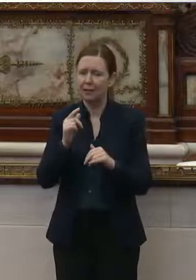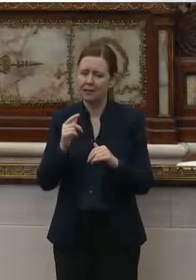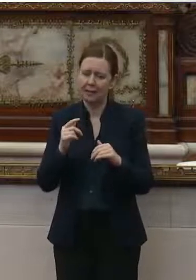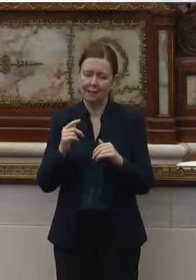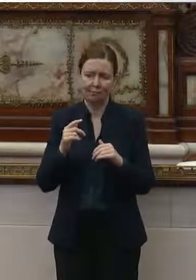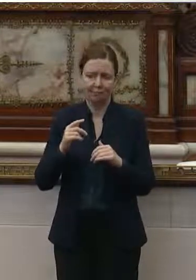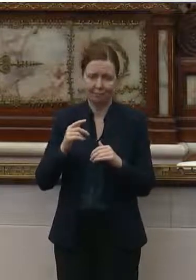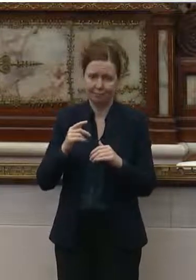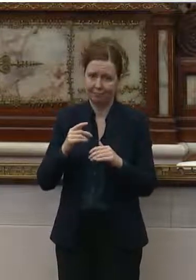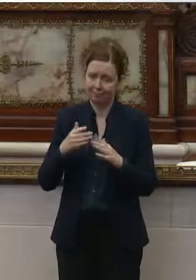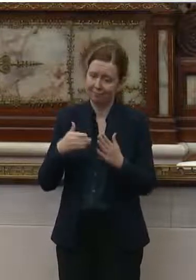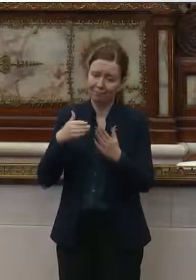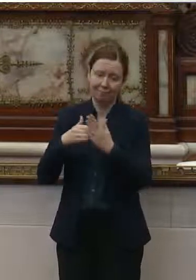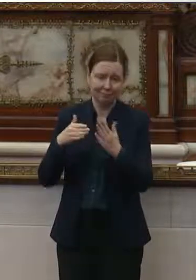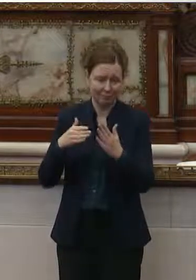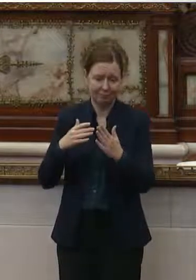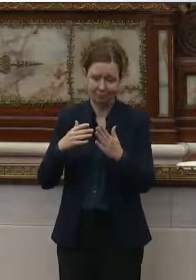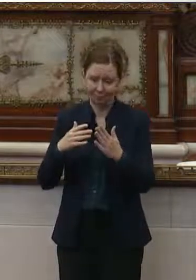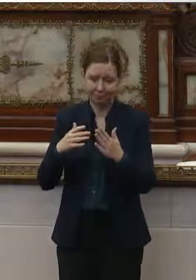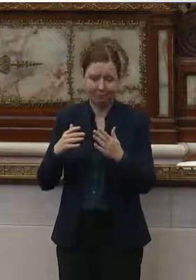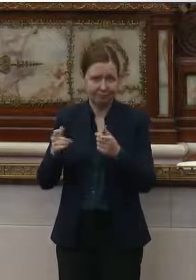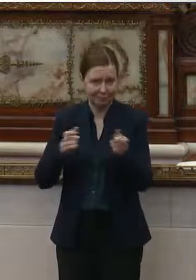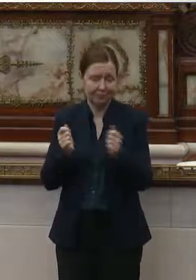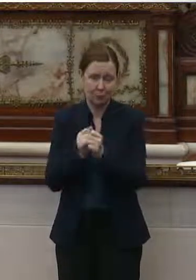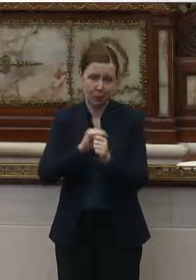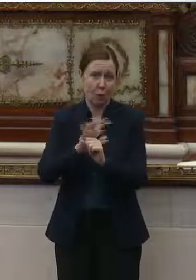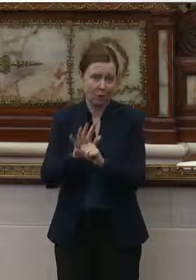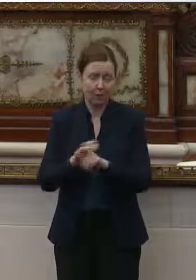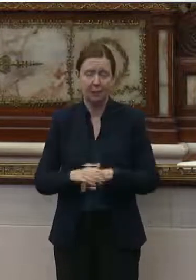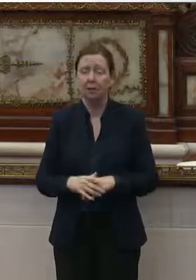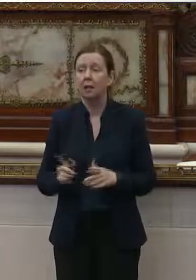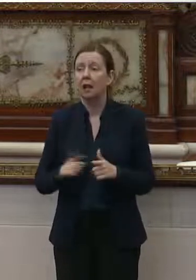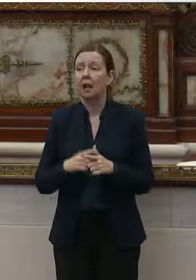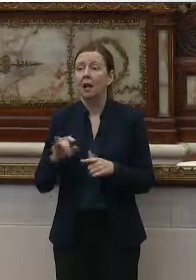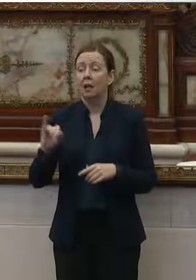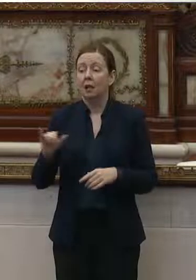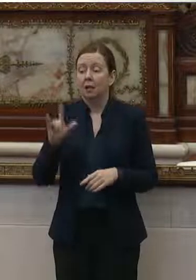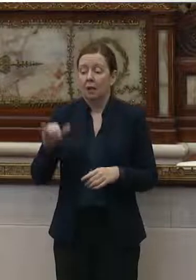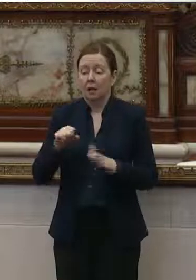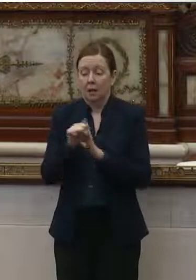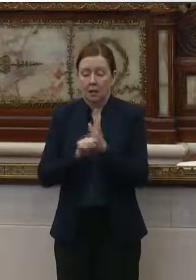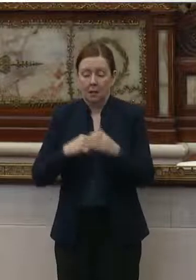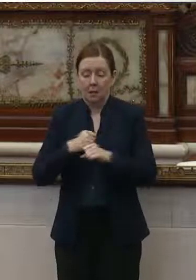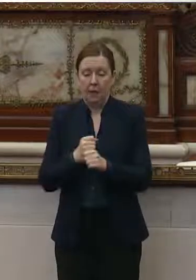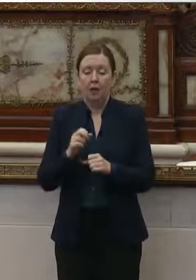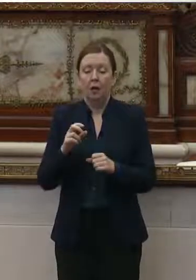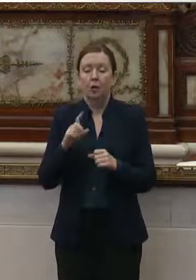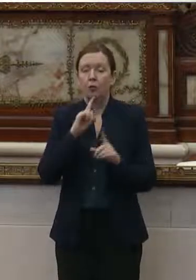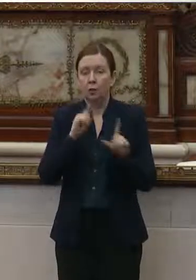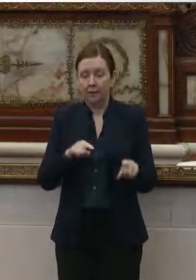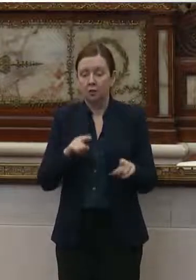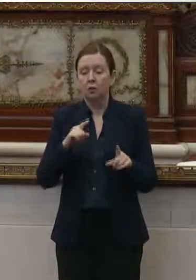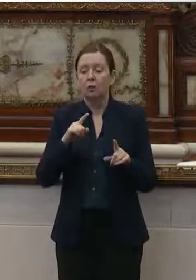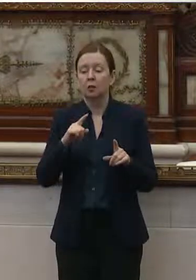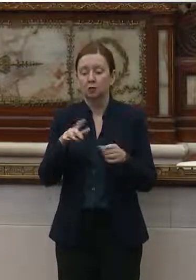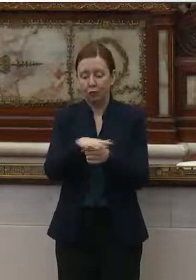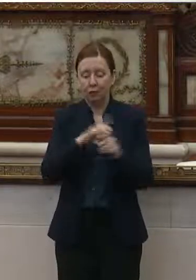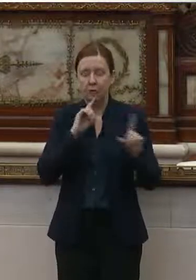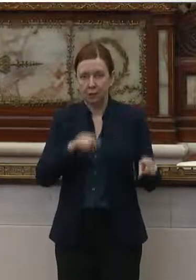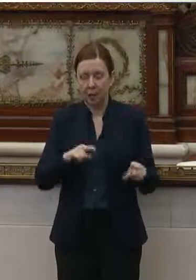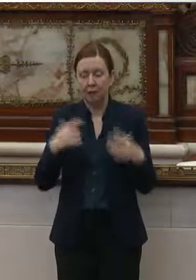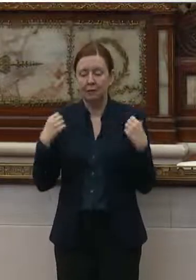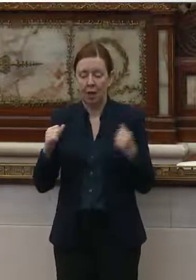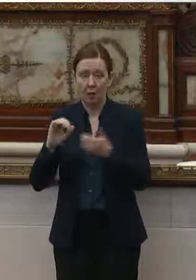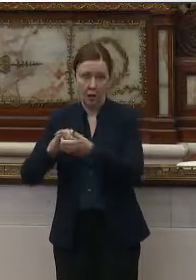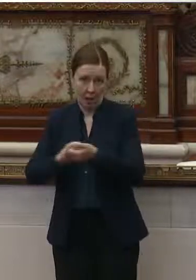COVID-19. And then in July, the state created the Regional Response Health Collaborative, which